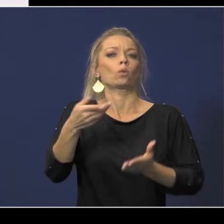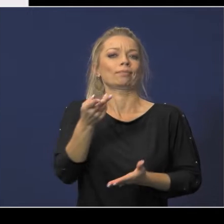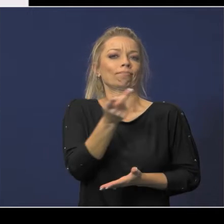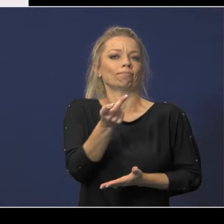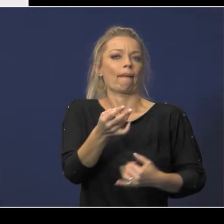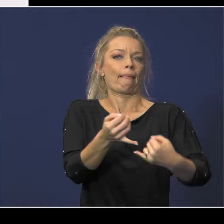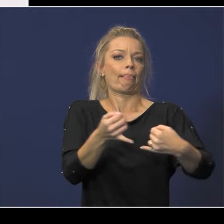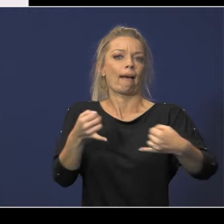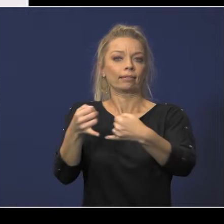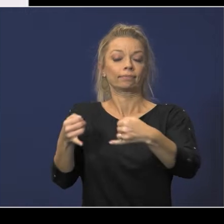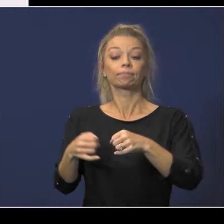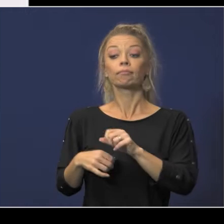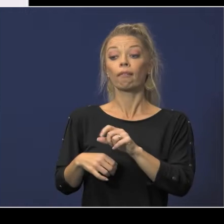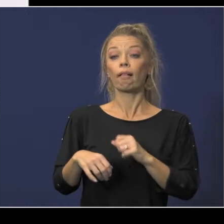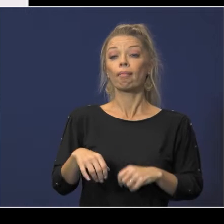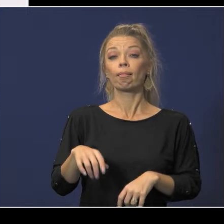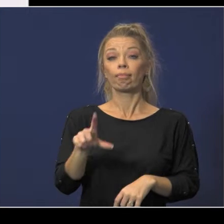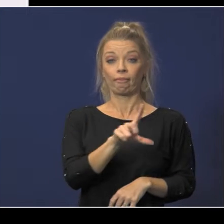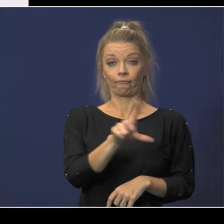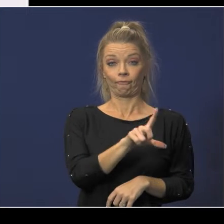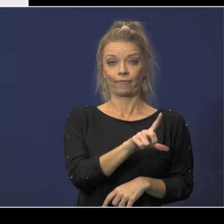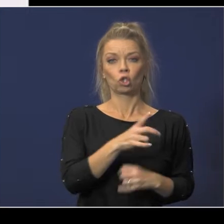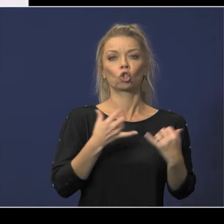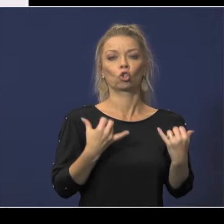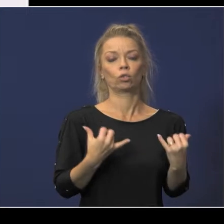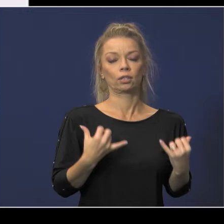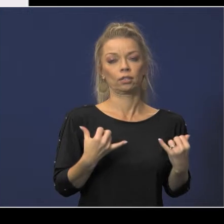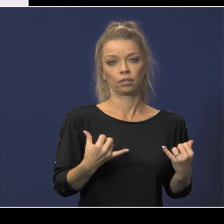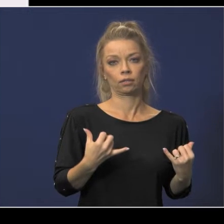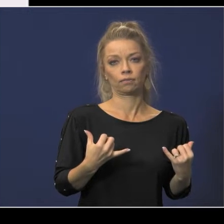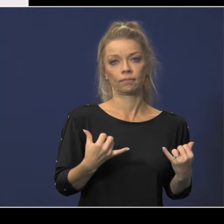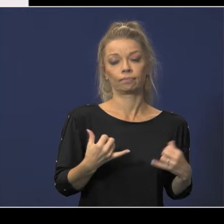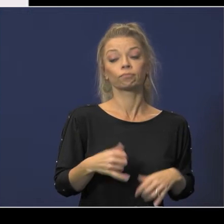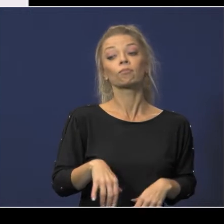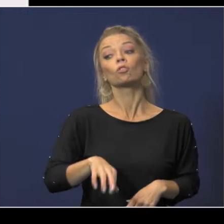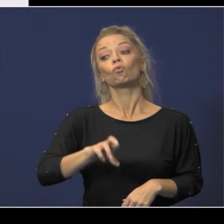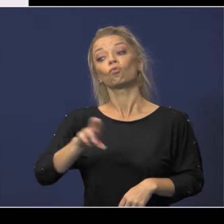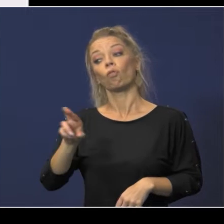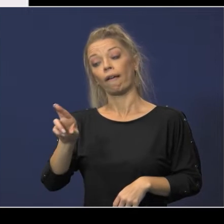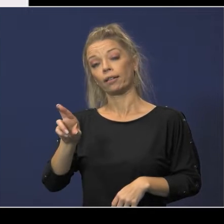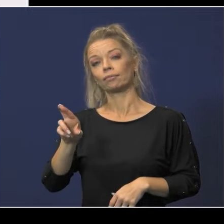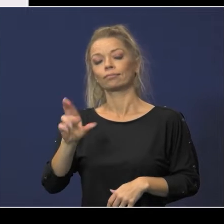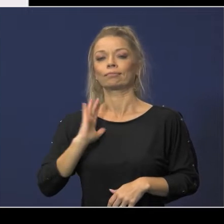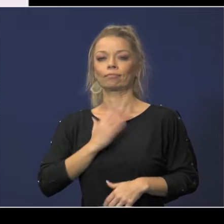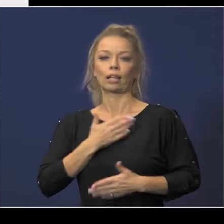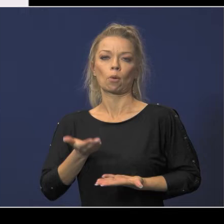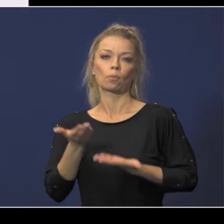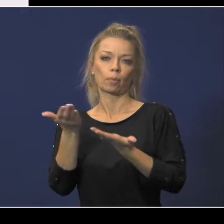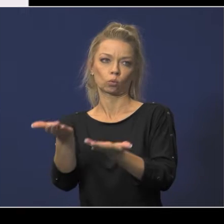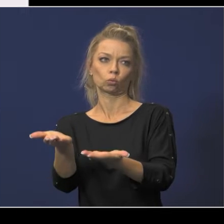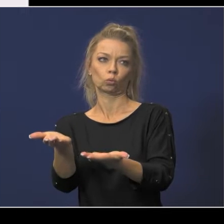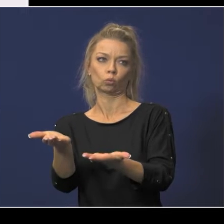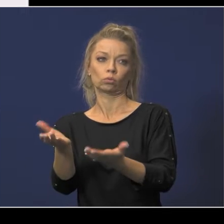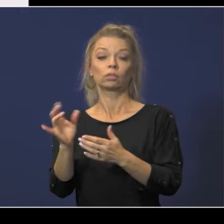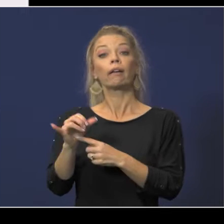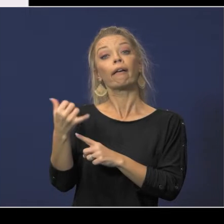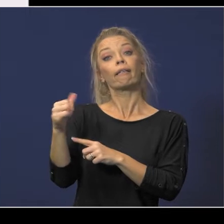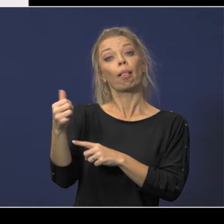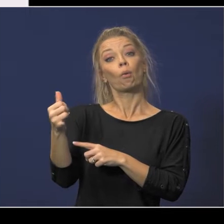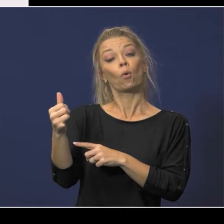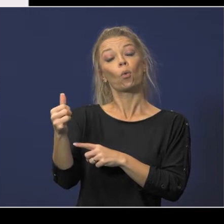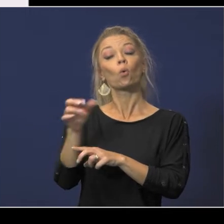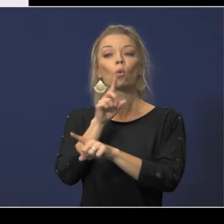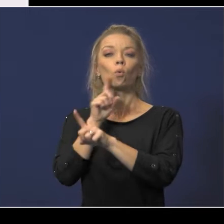the map on the left is what we currently have the map on the right is our proposed the yellow area represents